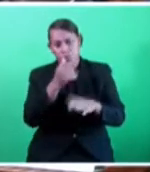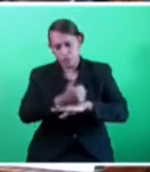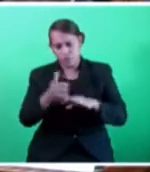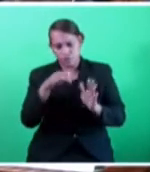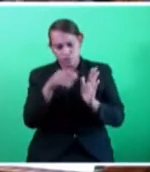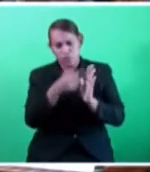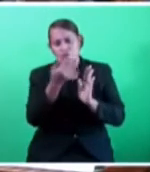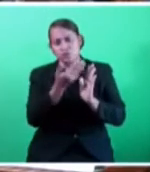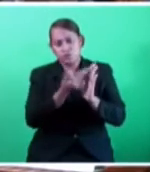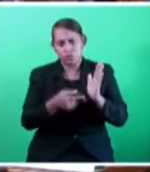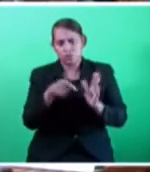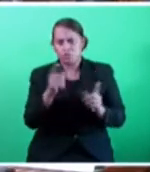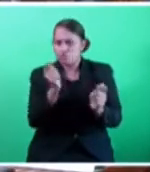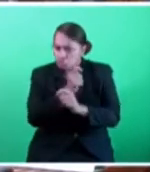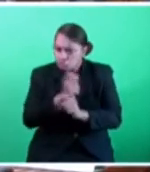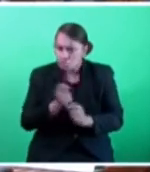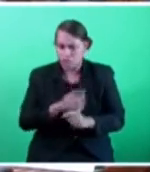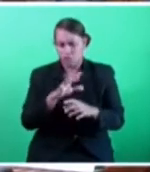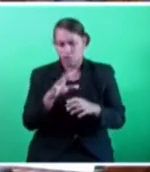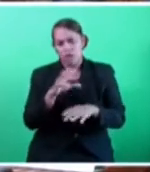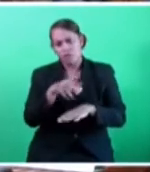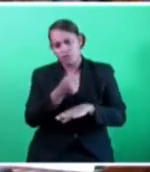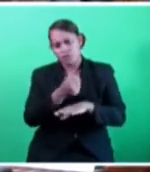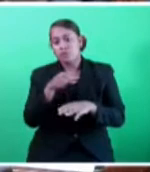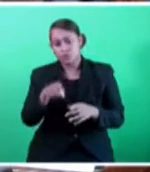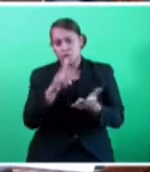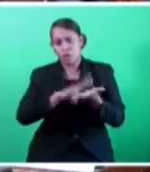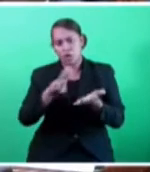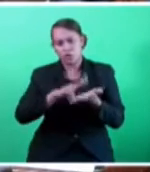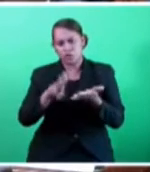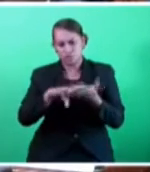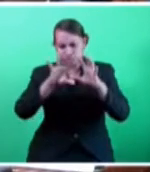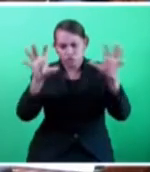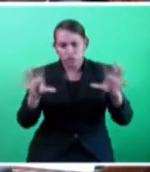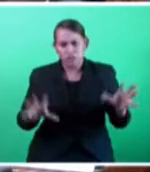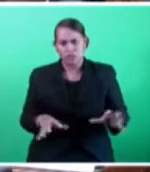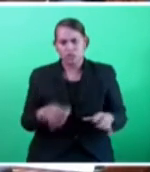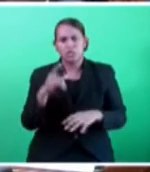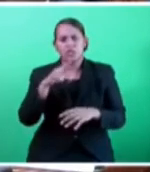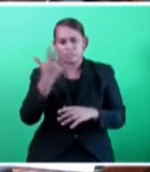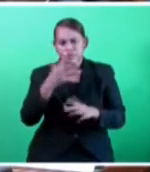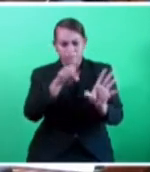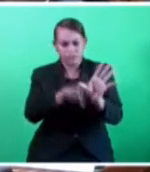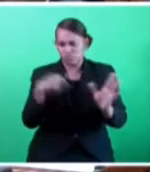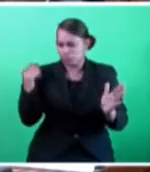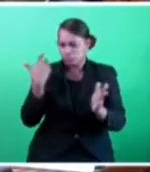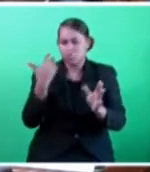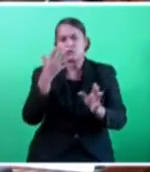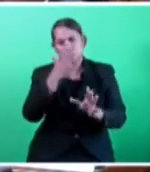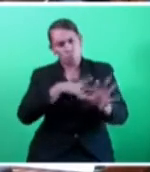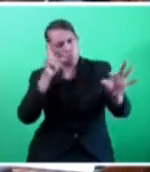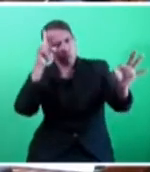and it is proposed to support the 30 Million Trees in 15 Years initiative, Mr. Speaker say. In addition,